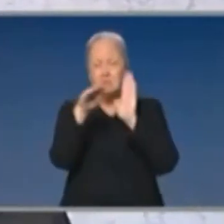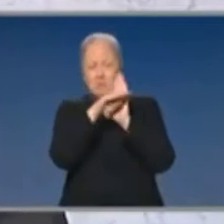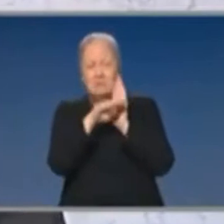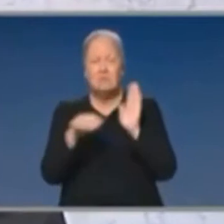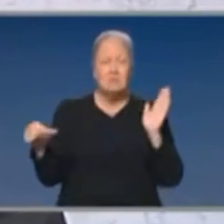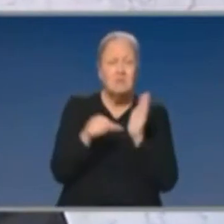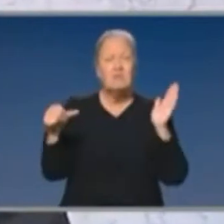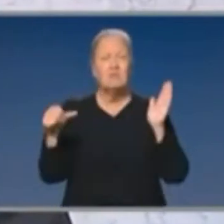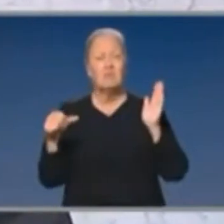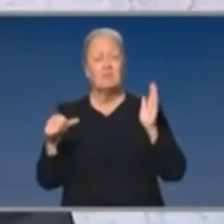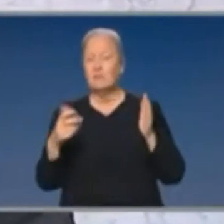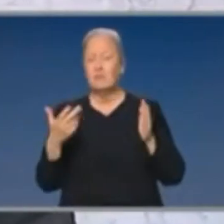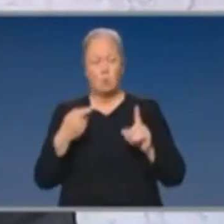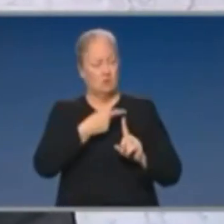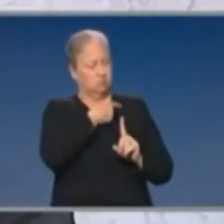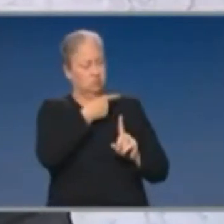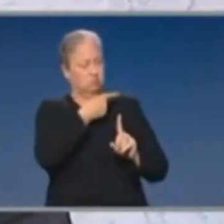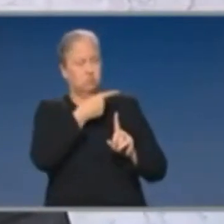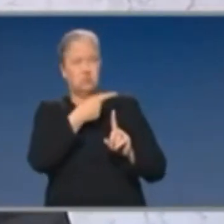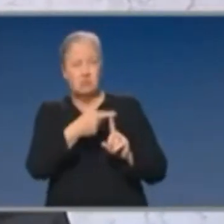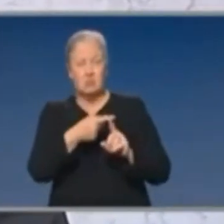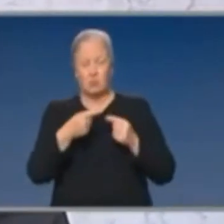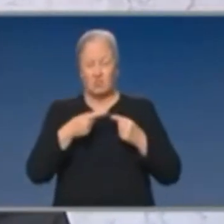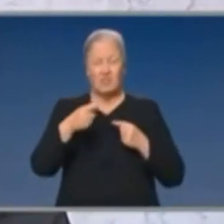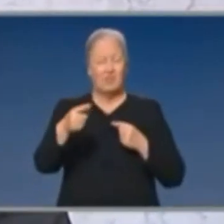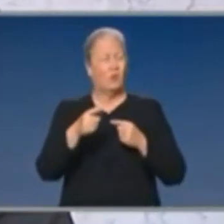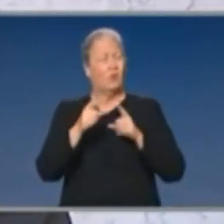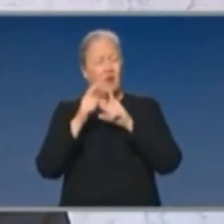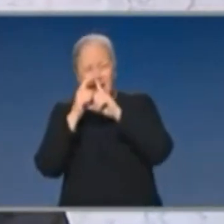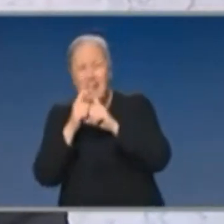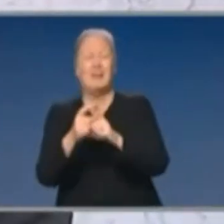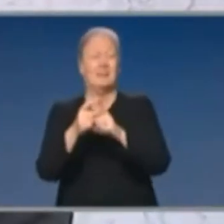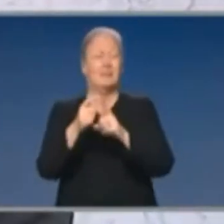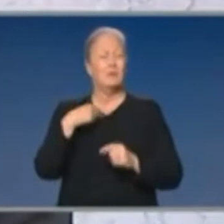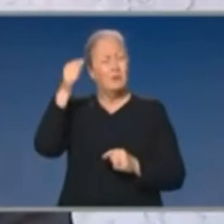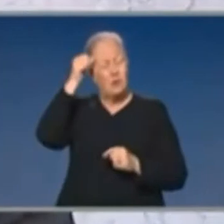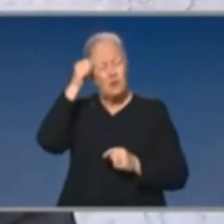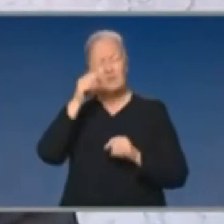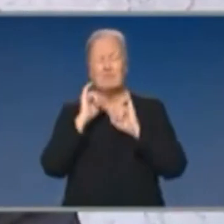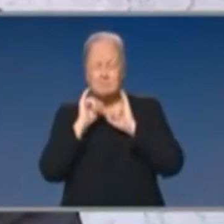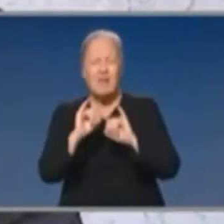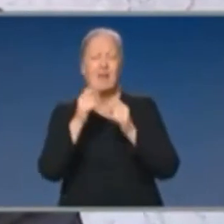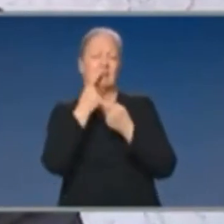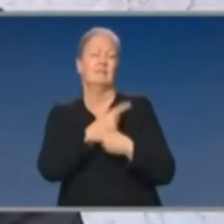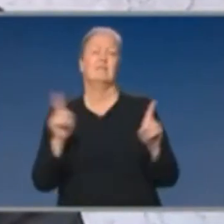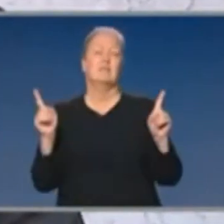for many months, if not just weeks, in the most harsh of those restrictions, of course is crushing news.